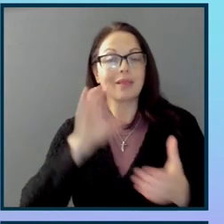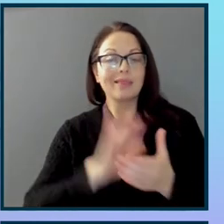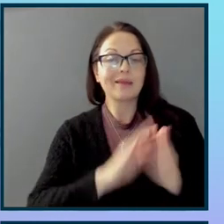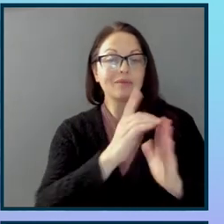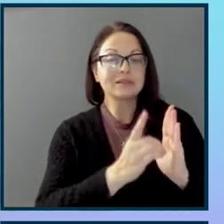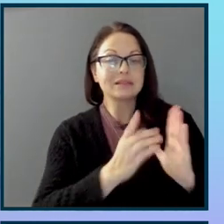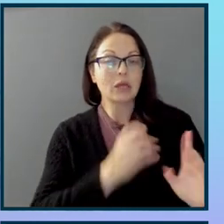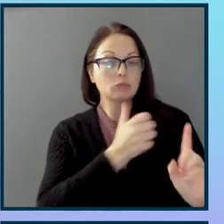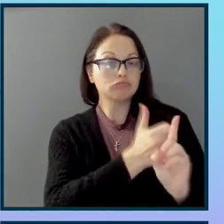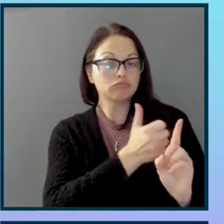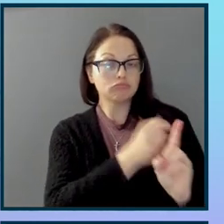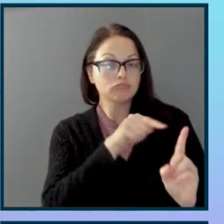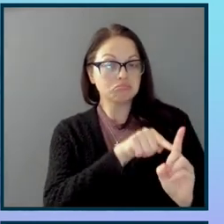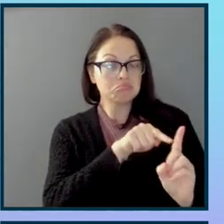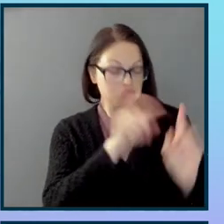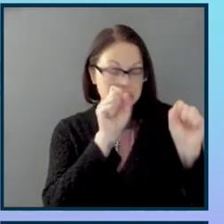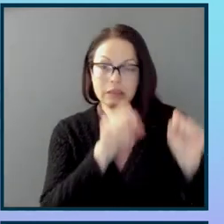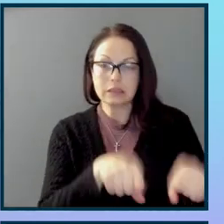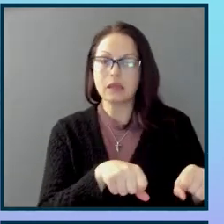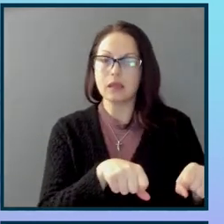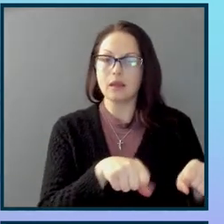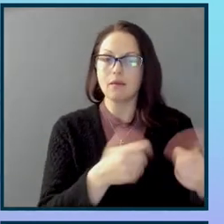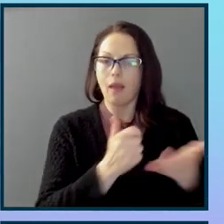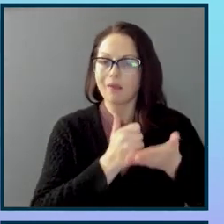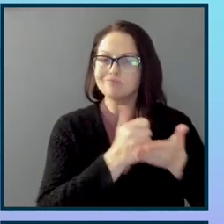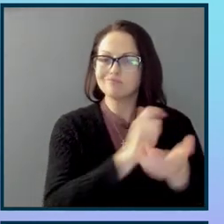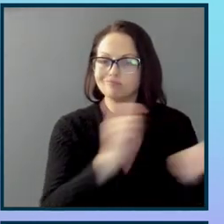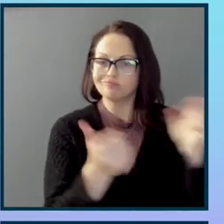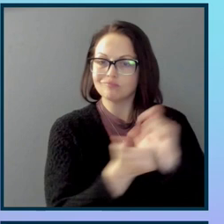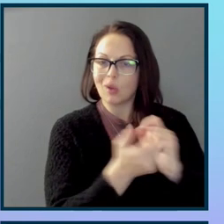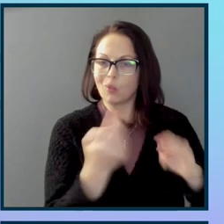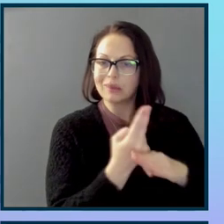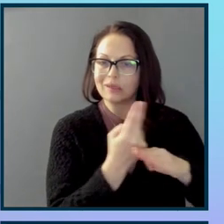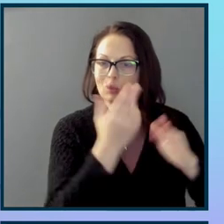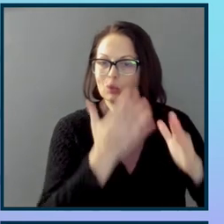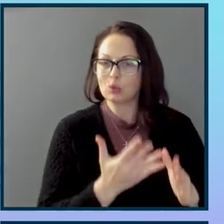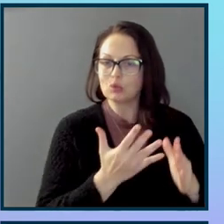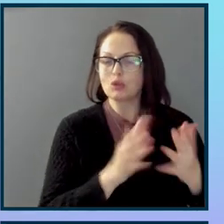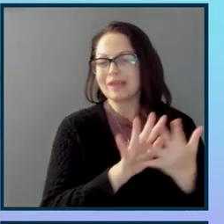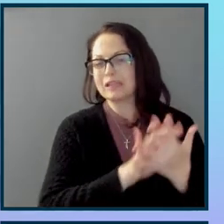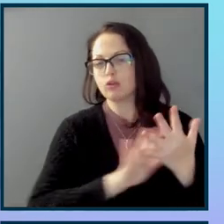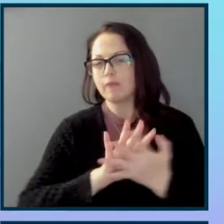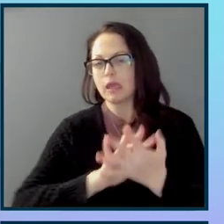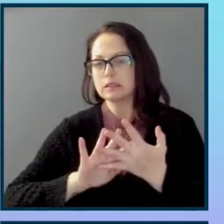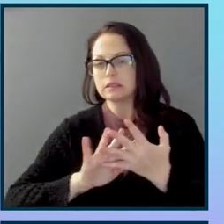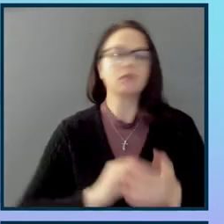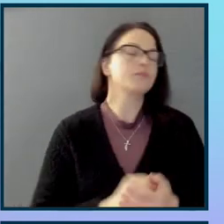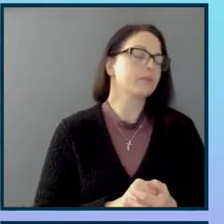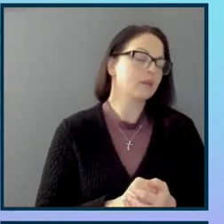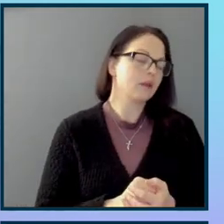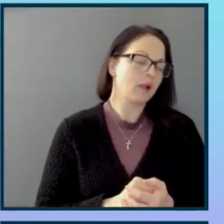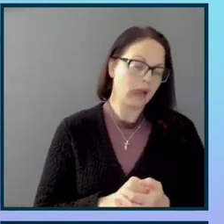make a very big difference to accessible user interfaces. And they don't have to make it so